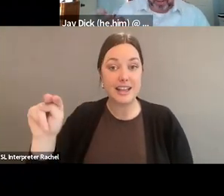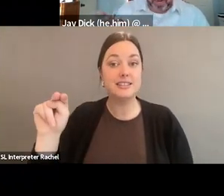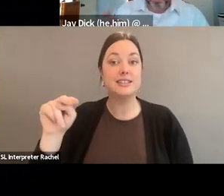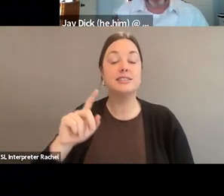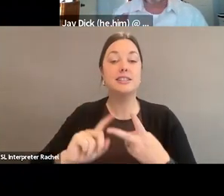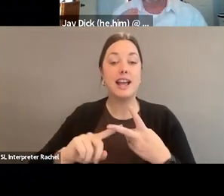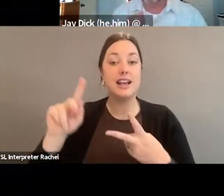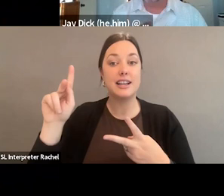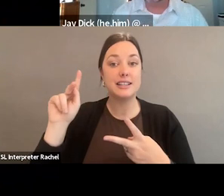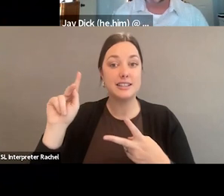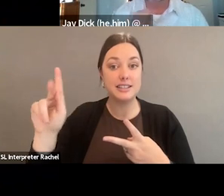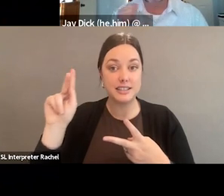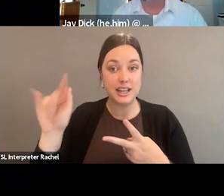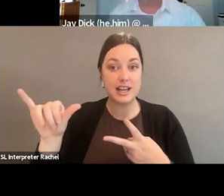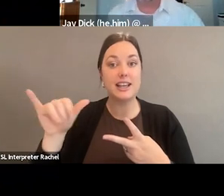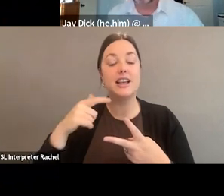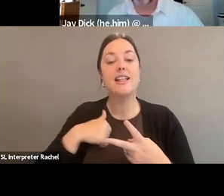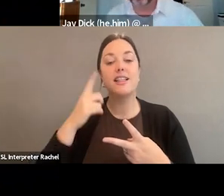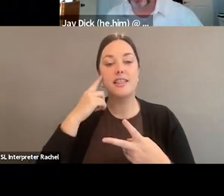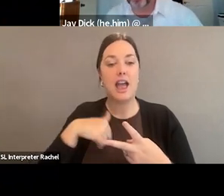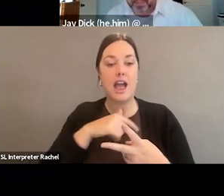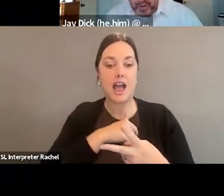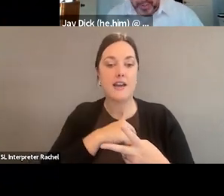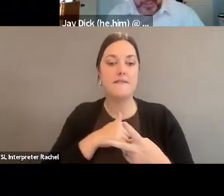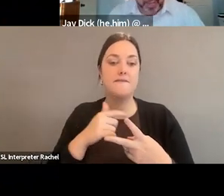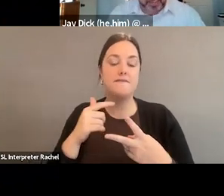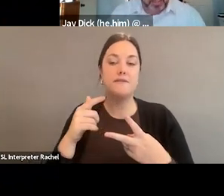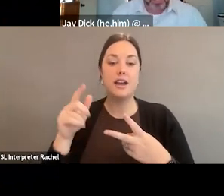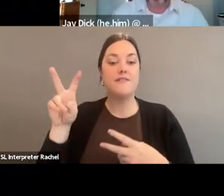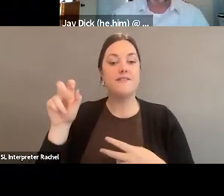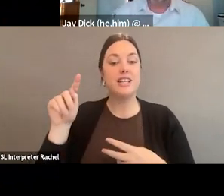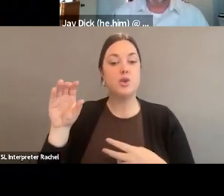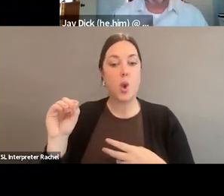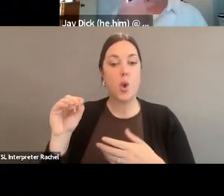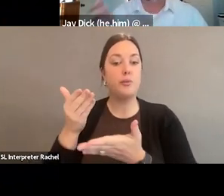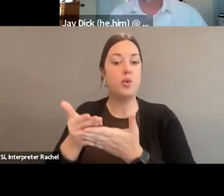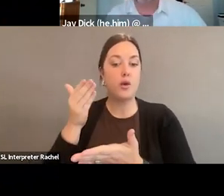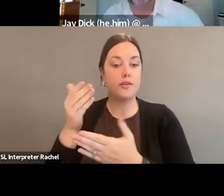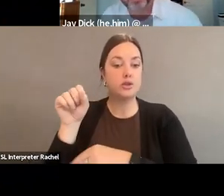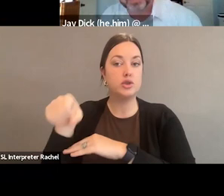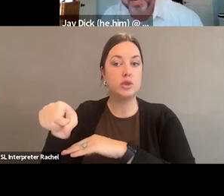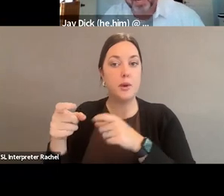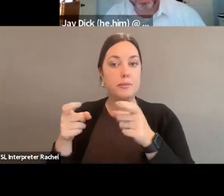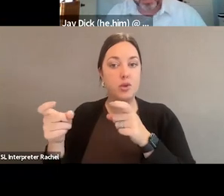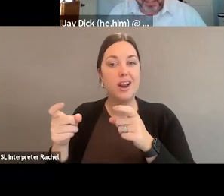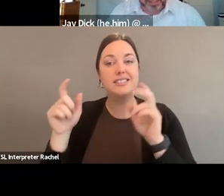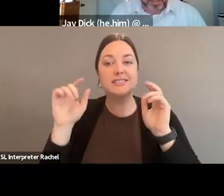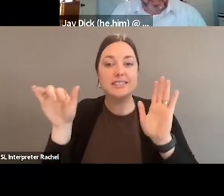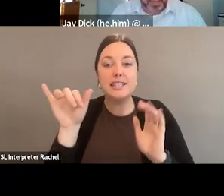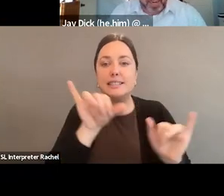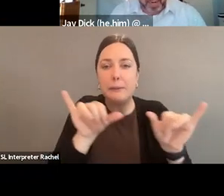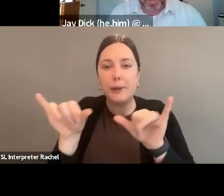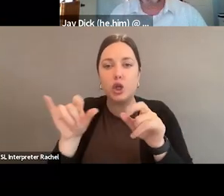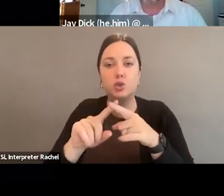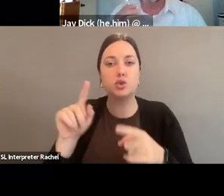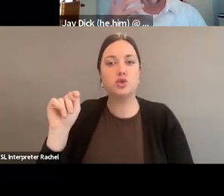governor. But they have a veto-proof supermajority of the Republican Party in this case. So, it's almost like a trifecta in these